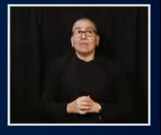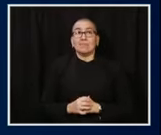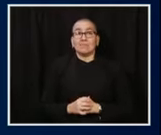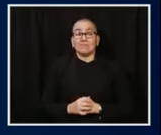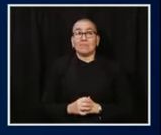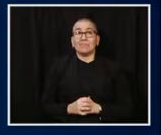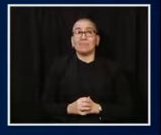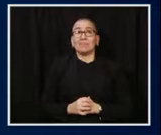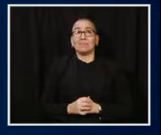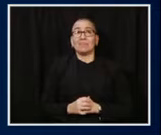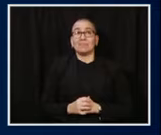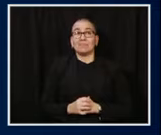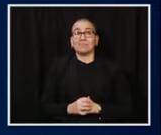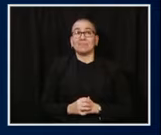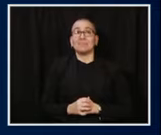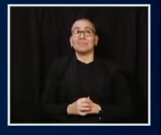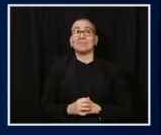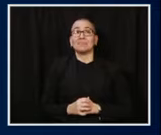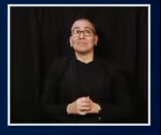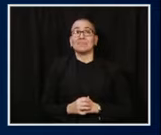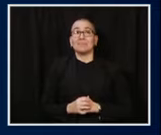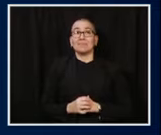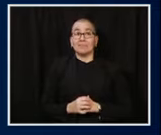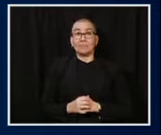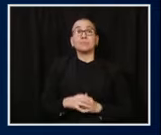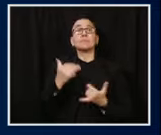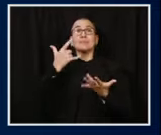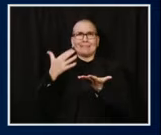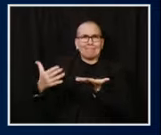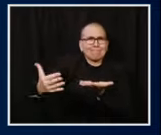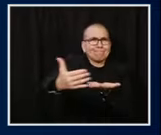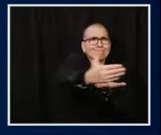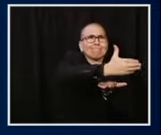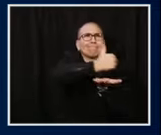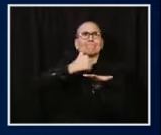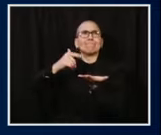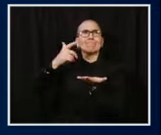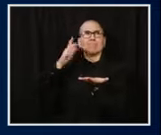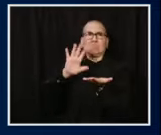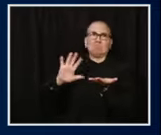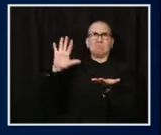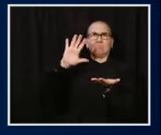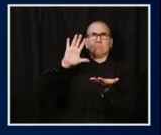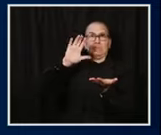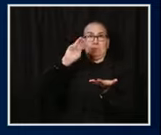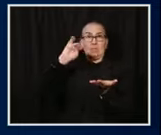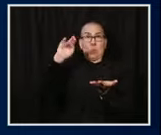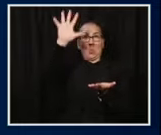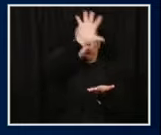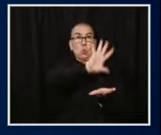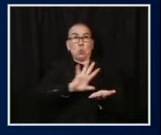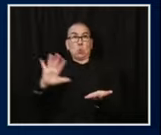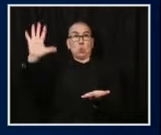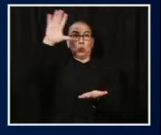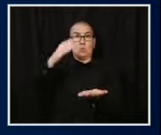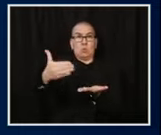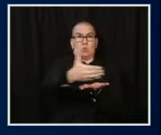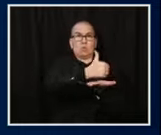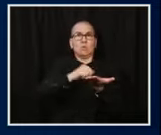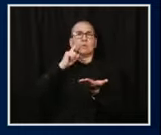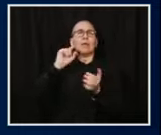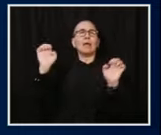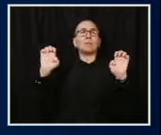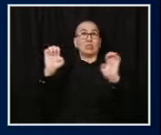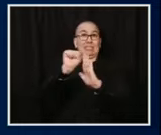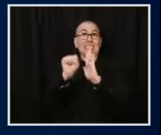collection statewide through the state emergency operations center where we are today.